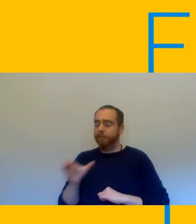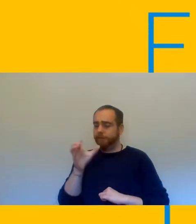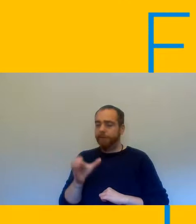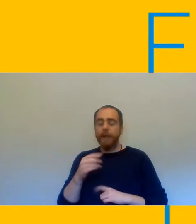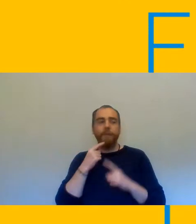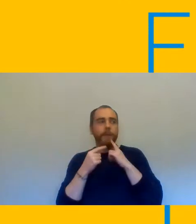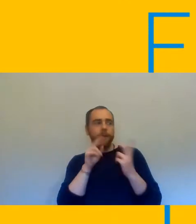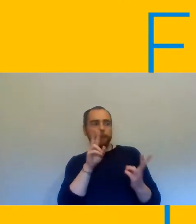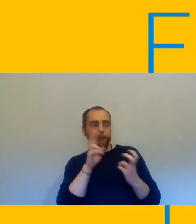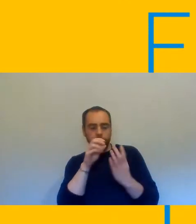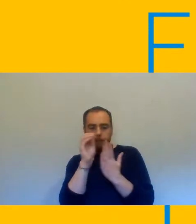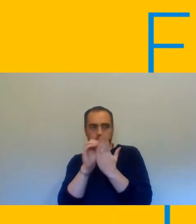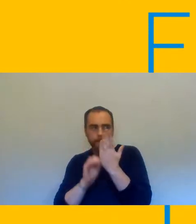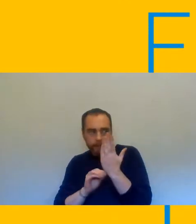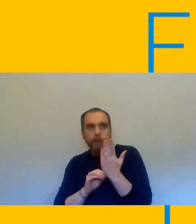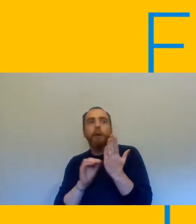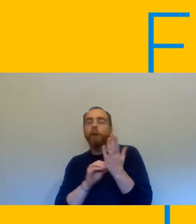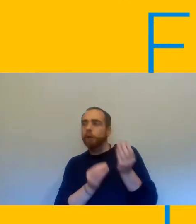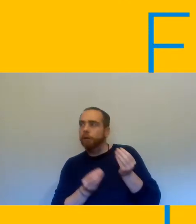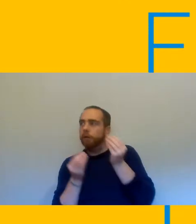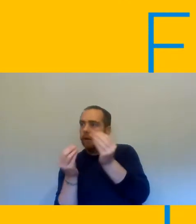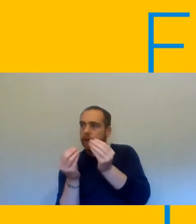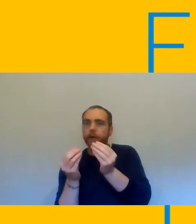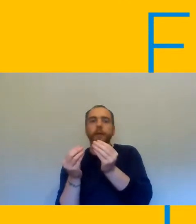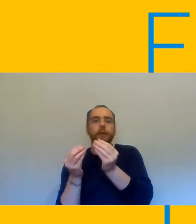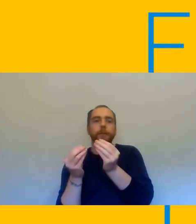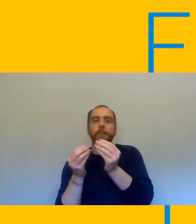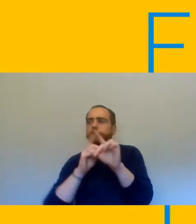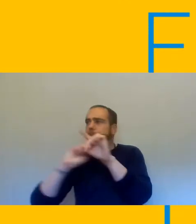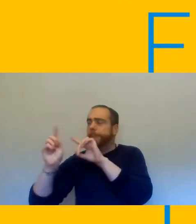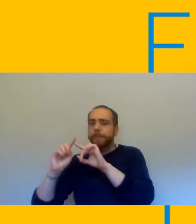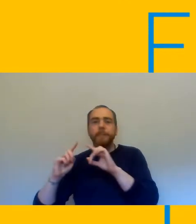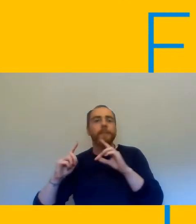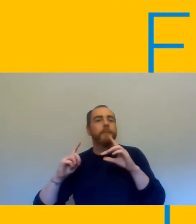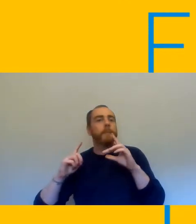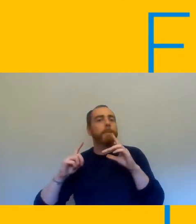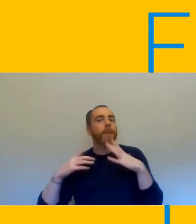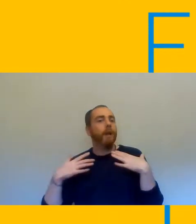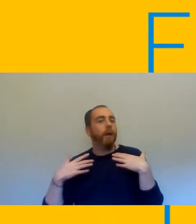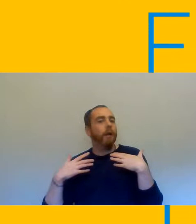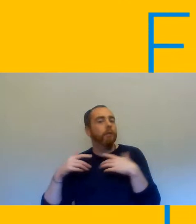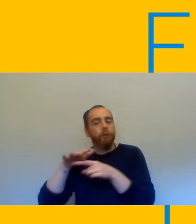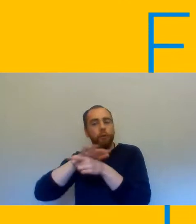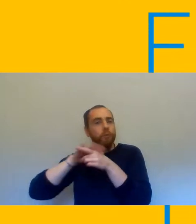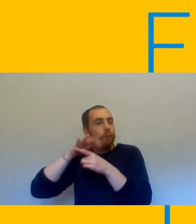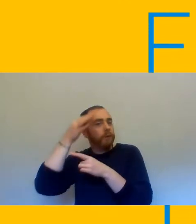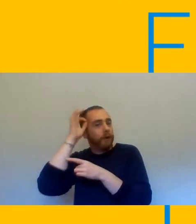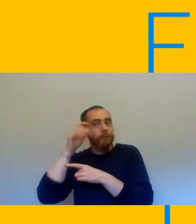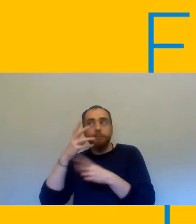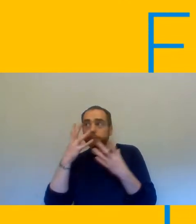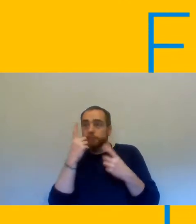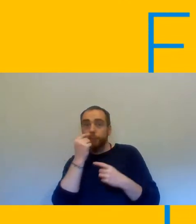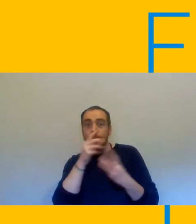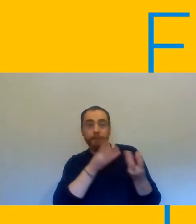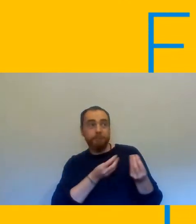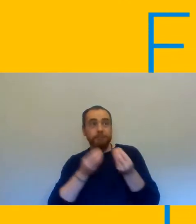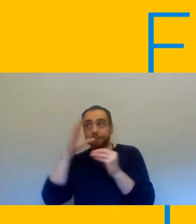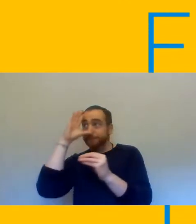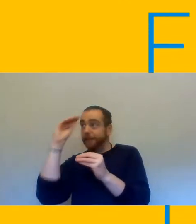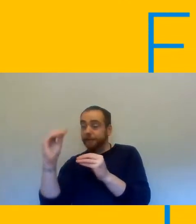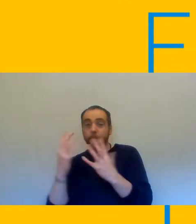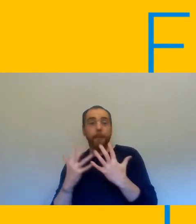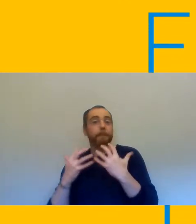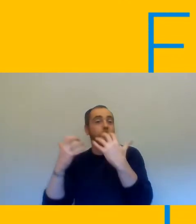and it's accurate and it's reported to the various bodies including possibly the local authority and um public health